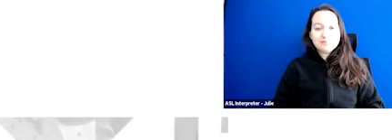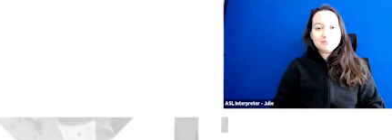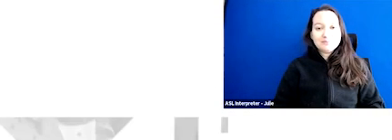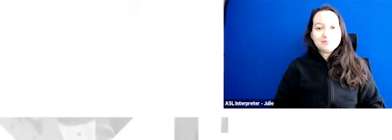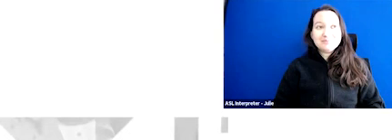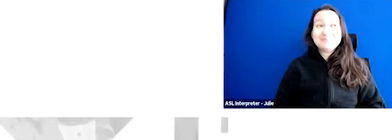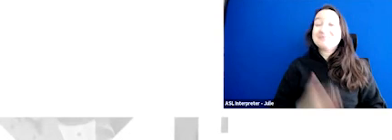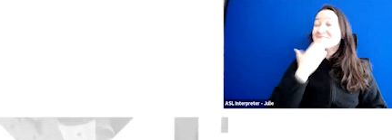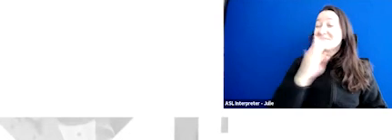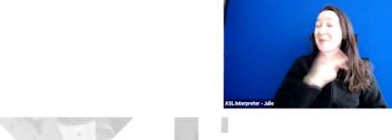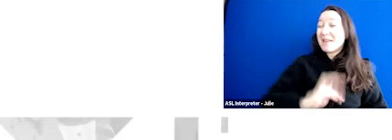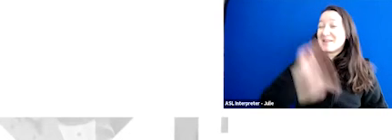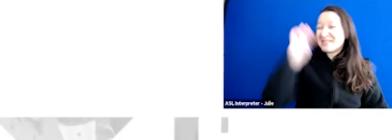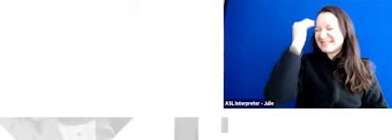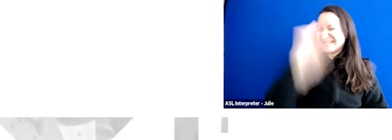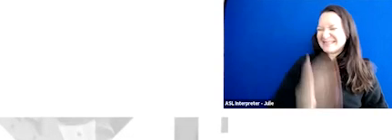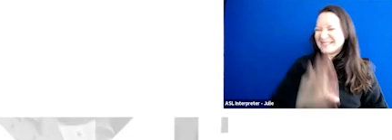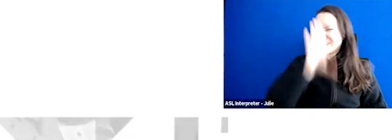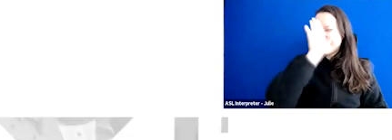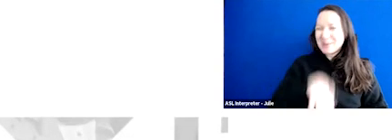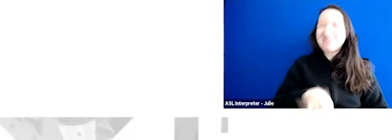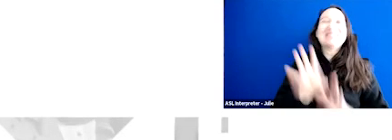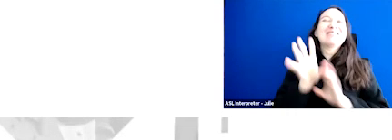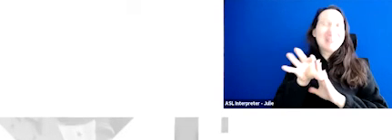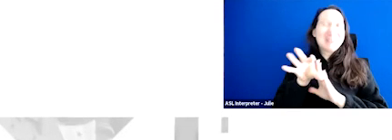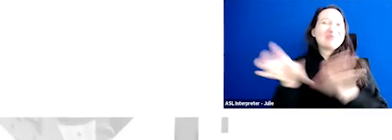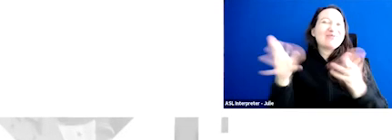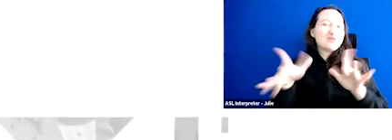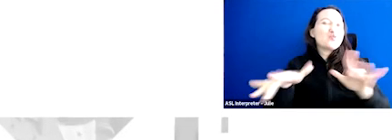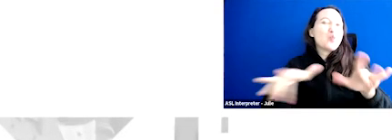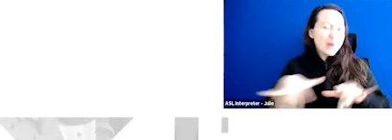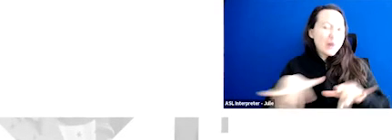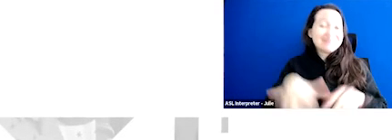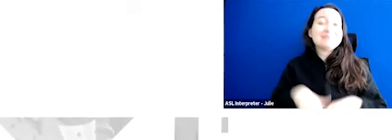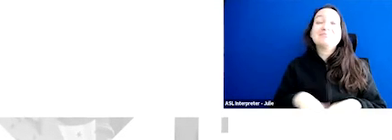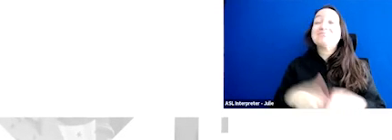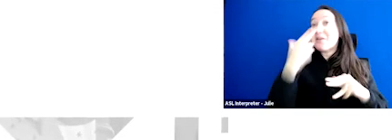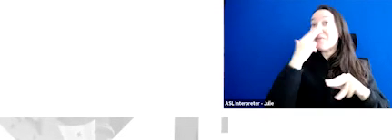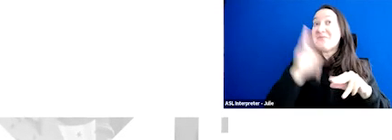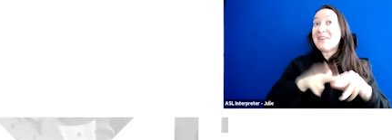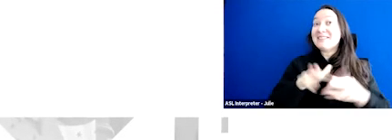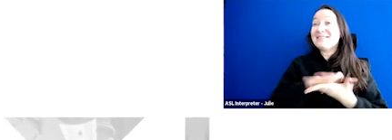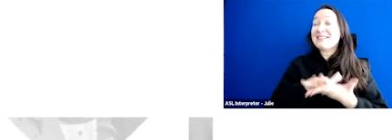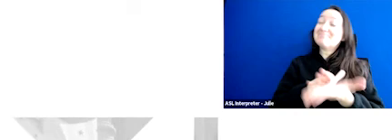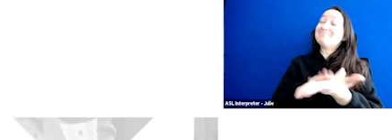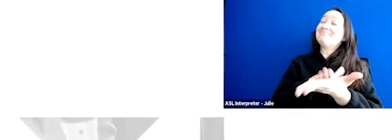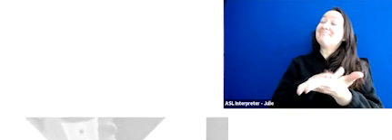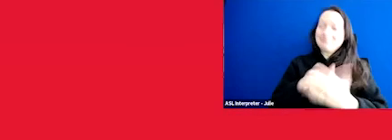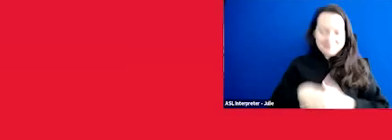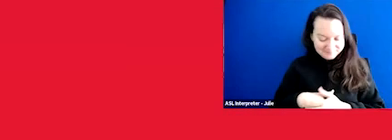Thank you to the mayor, even though I know that was a video. I'm still fun to get a nice shout out here.